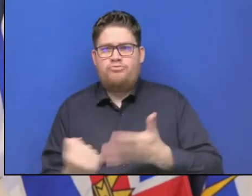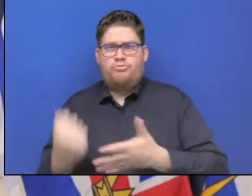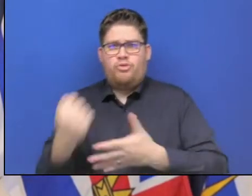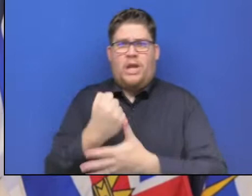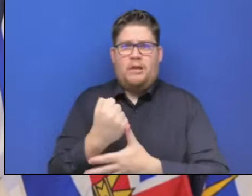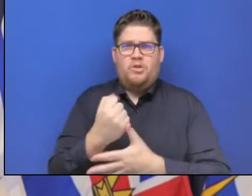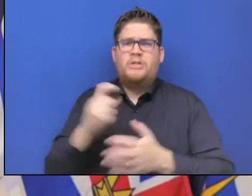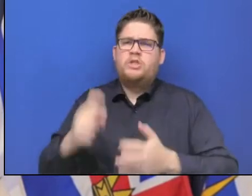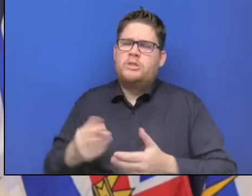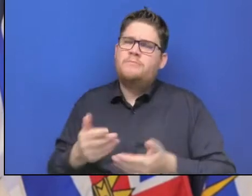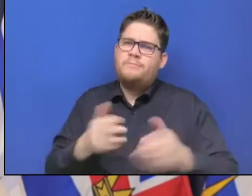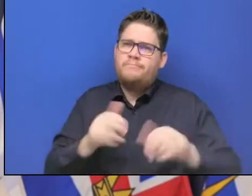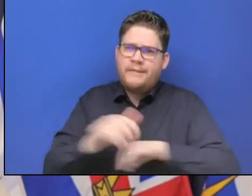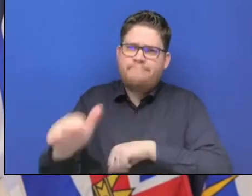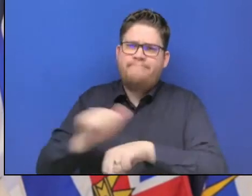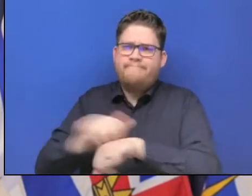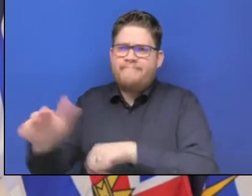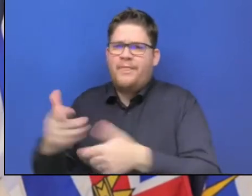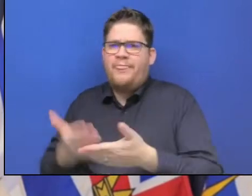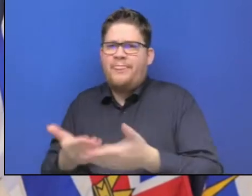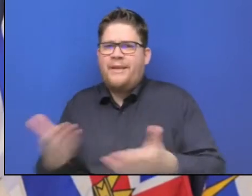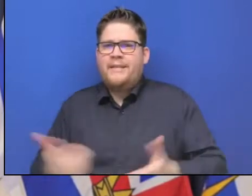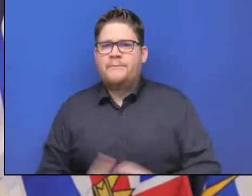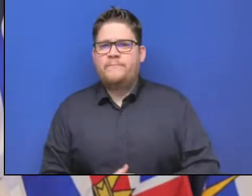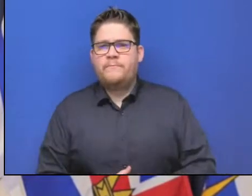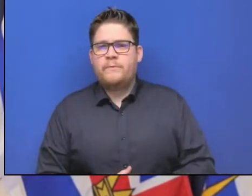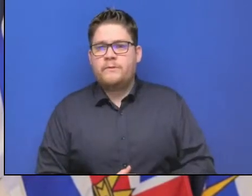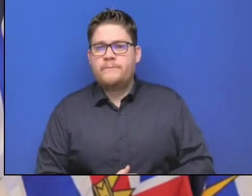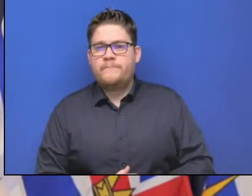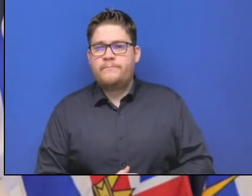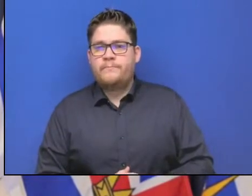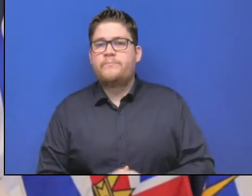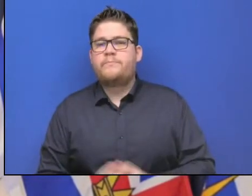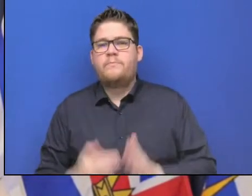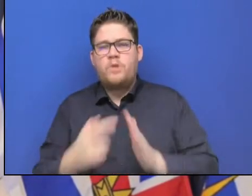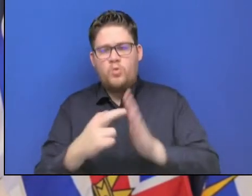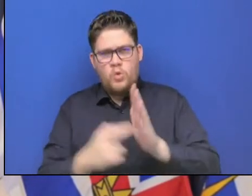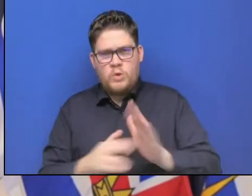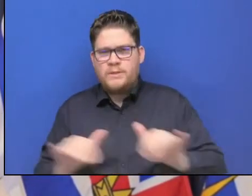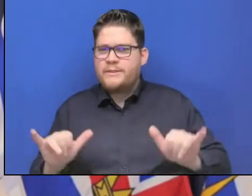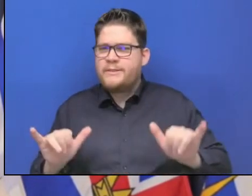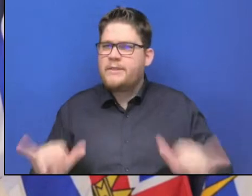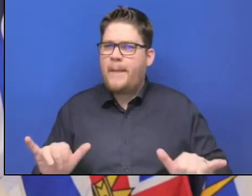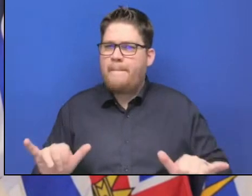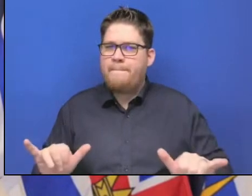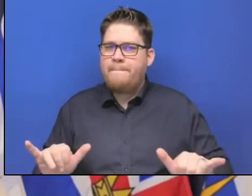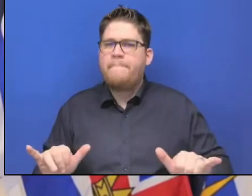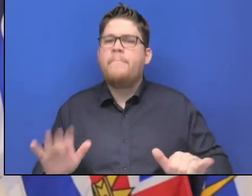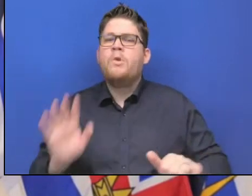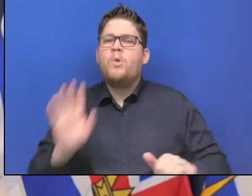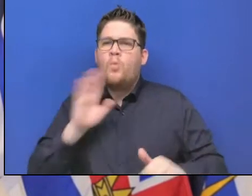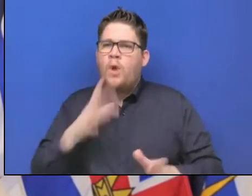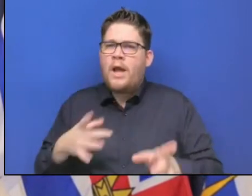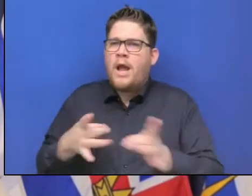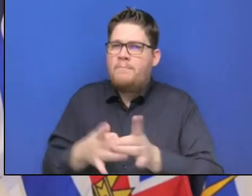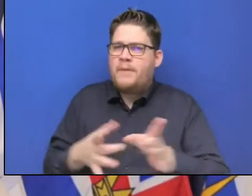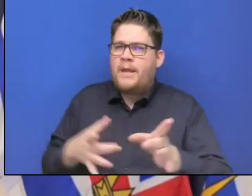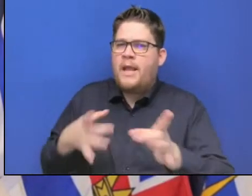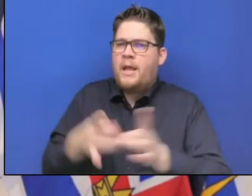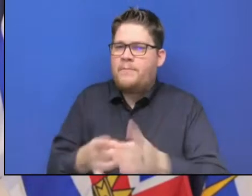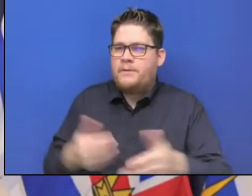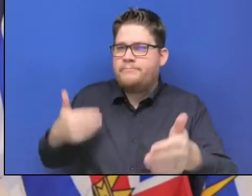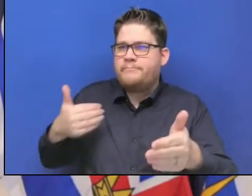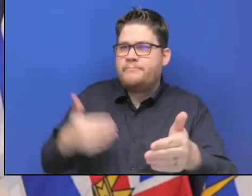That restriction will remain in place for the time being. But we will update the public as that situation improves